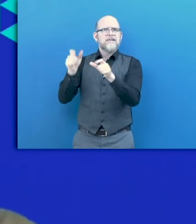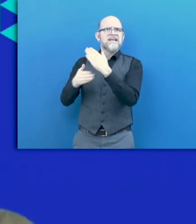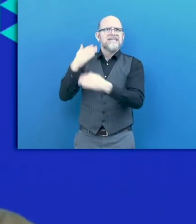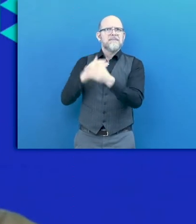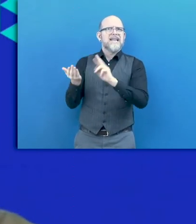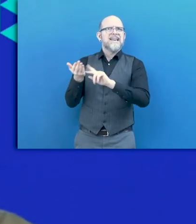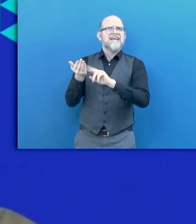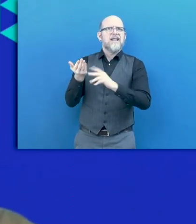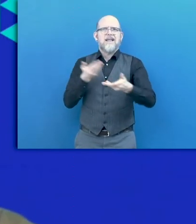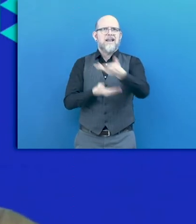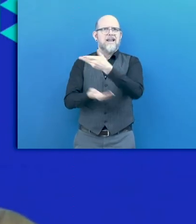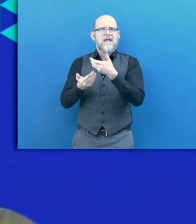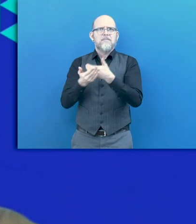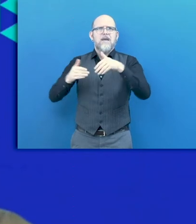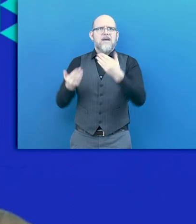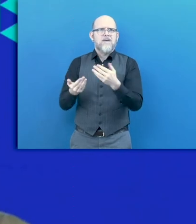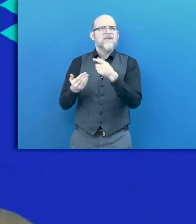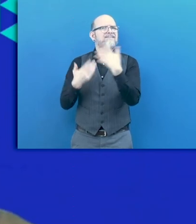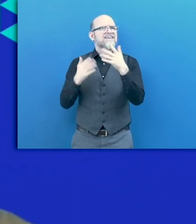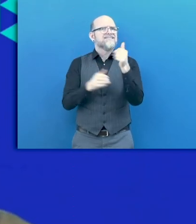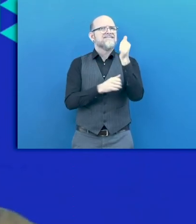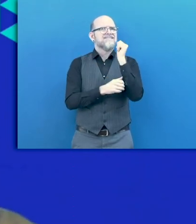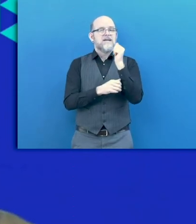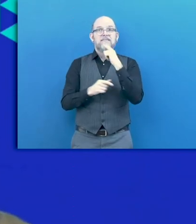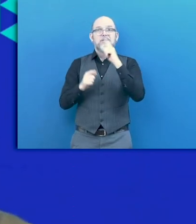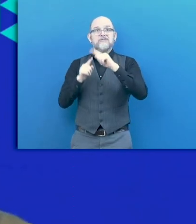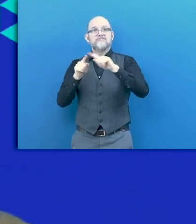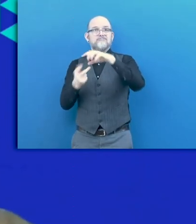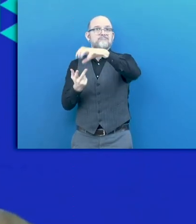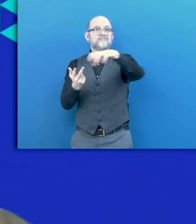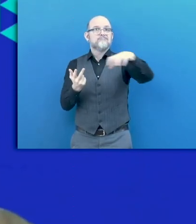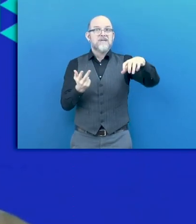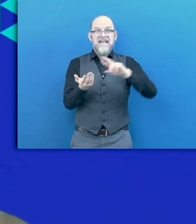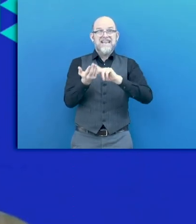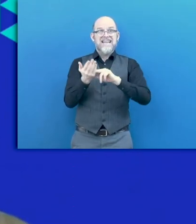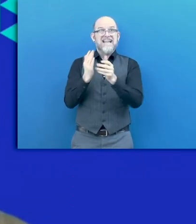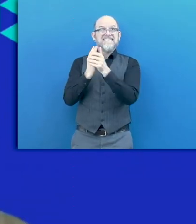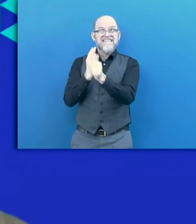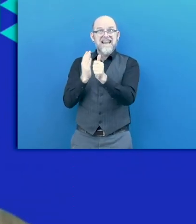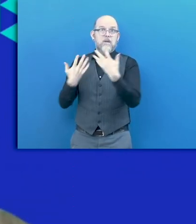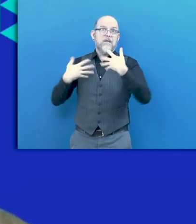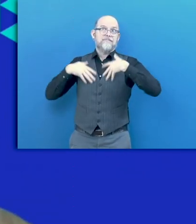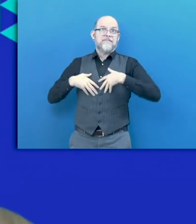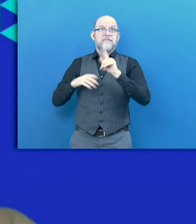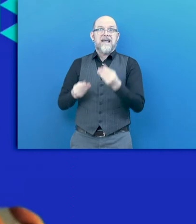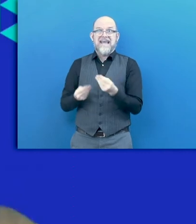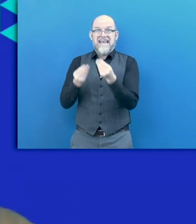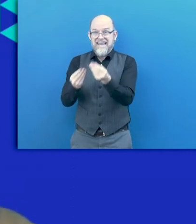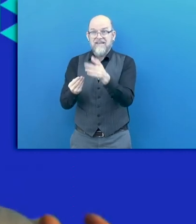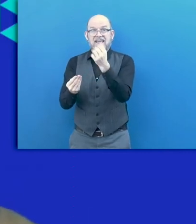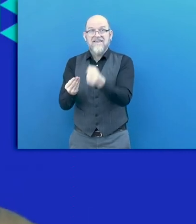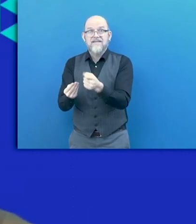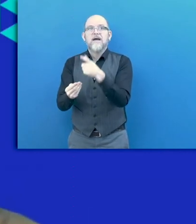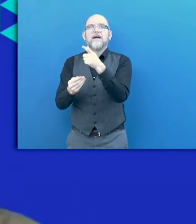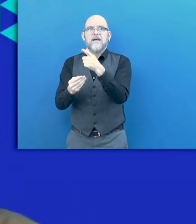highlighted the different areas that require work, digital skills, ensuring that people with disabilities have access to digital skills is a key